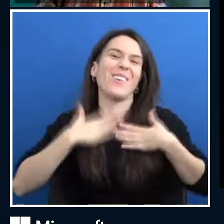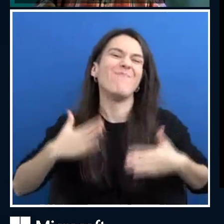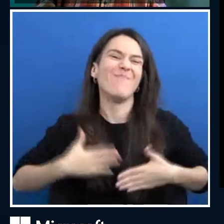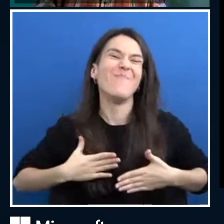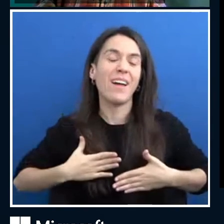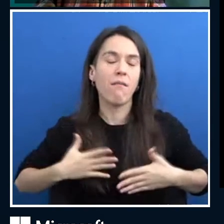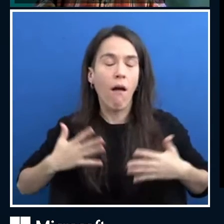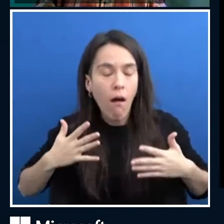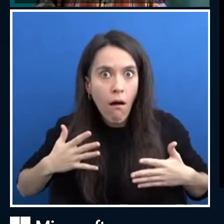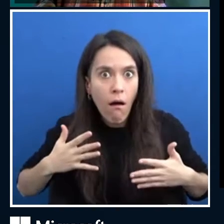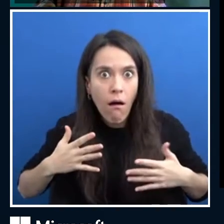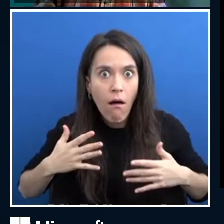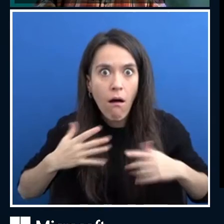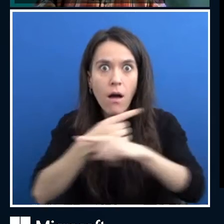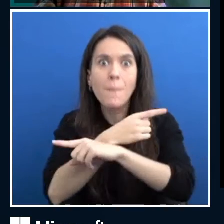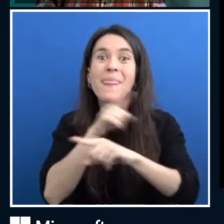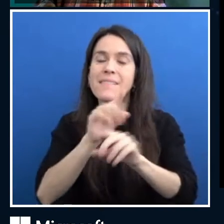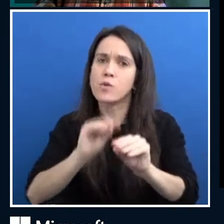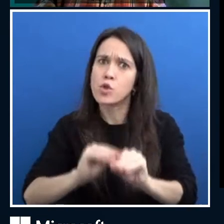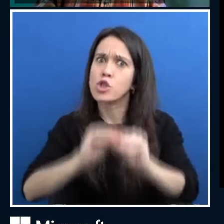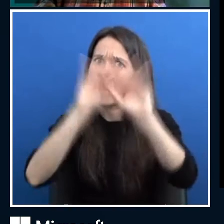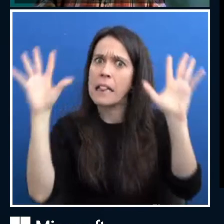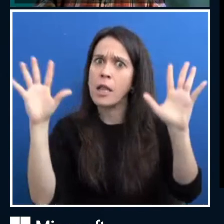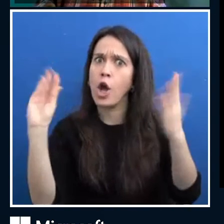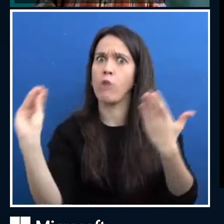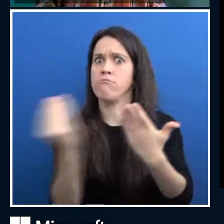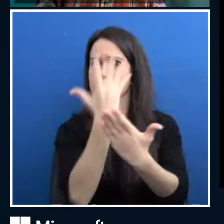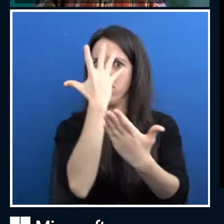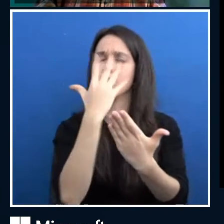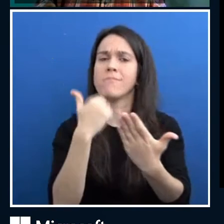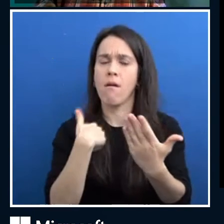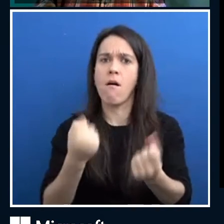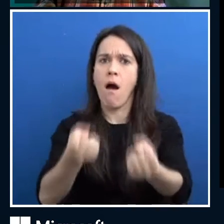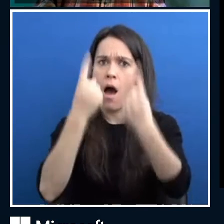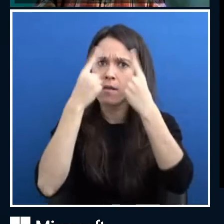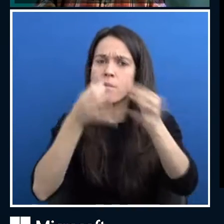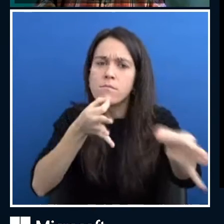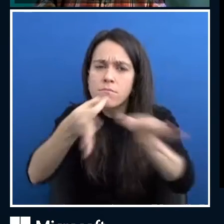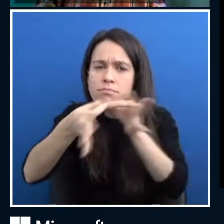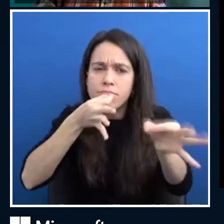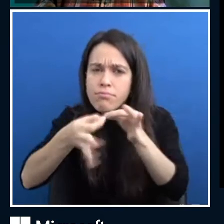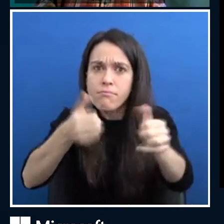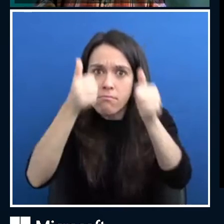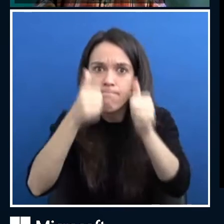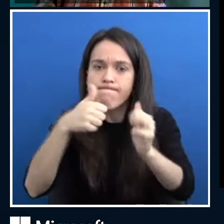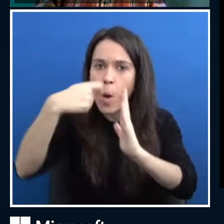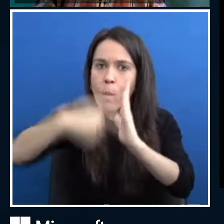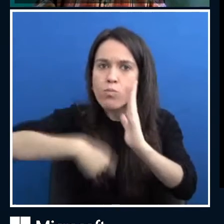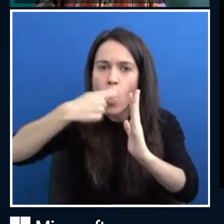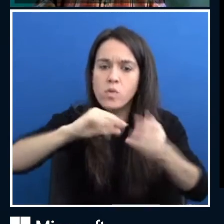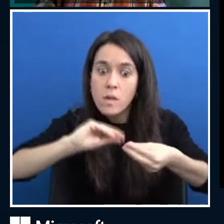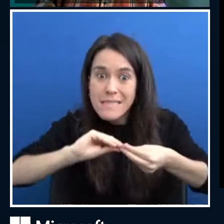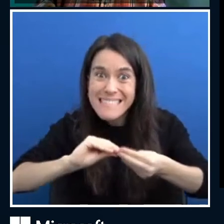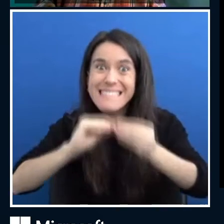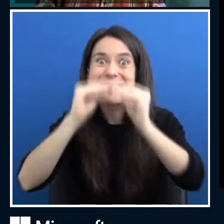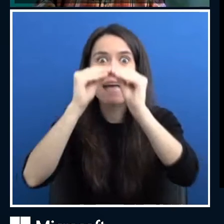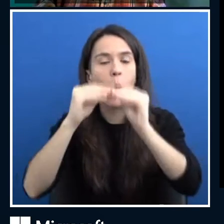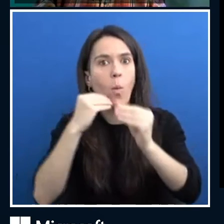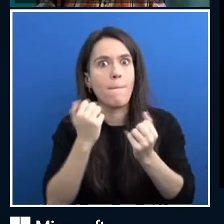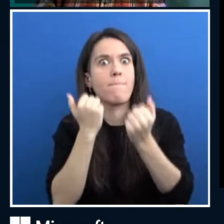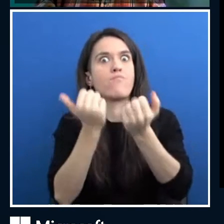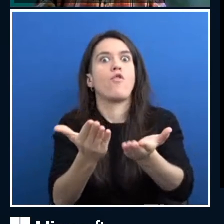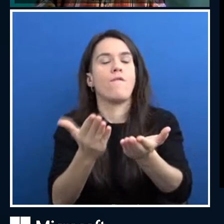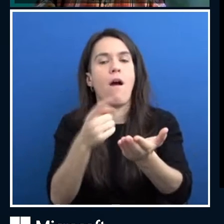should be clear, understood and well described as you're building these AI, um, solutions with, with these different